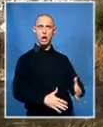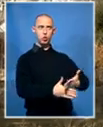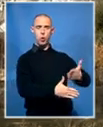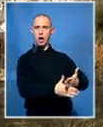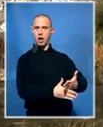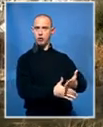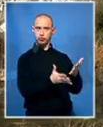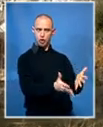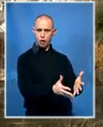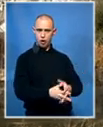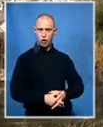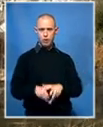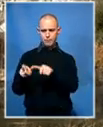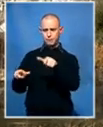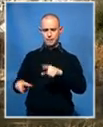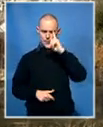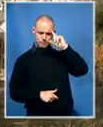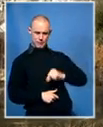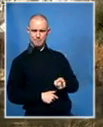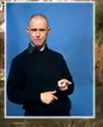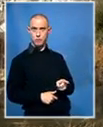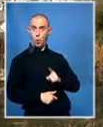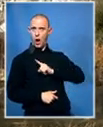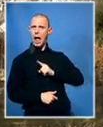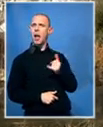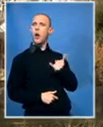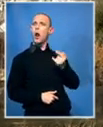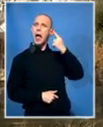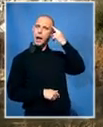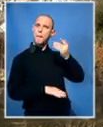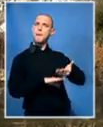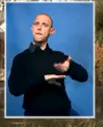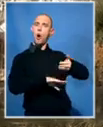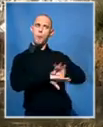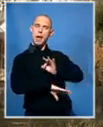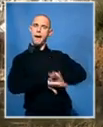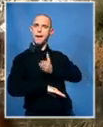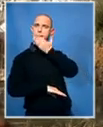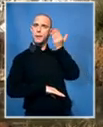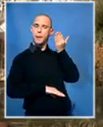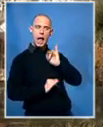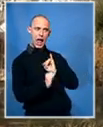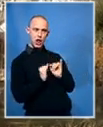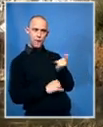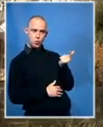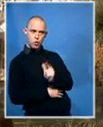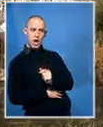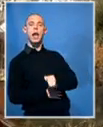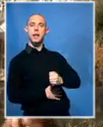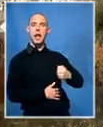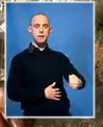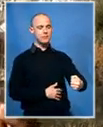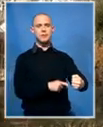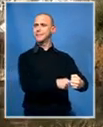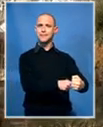a challenge to the ruling party because it says to the ruling party leadership that you were not able to develop a